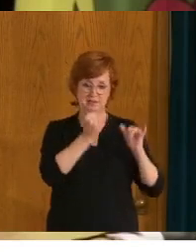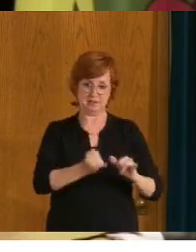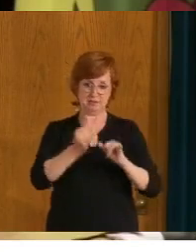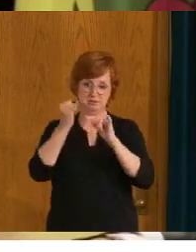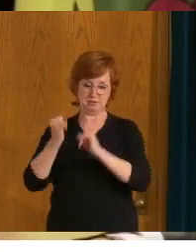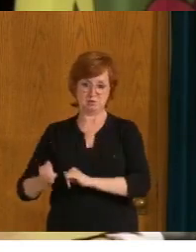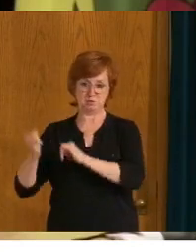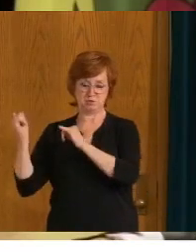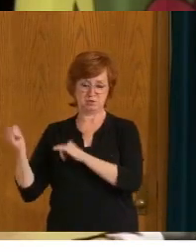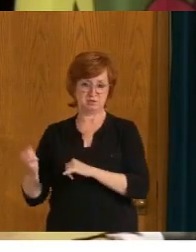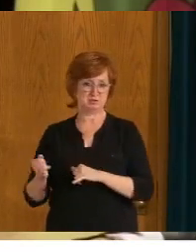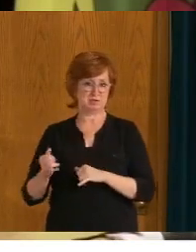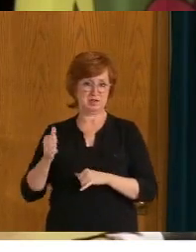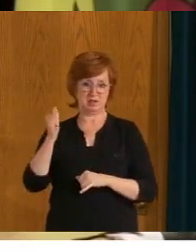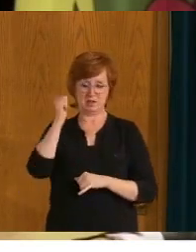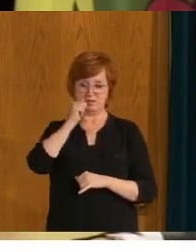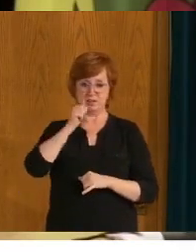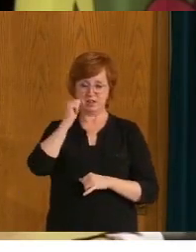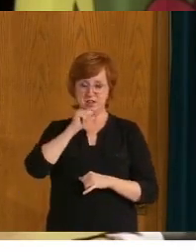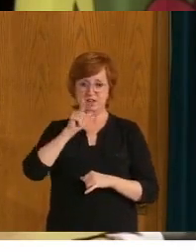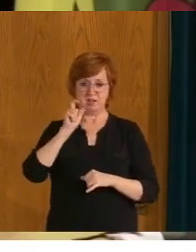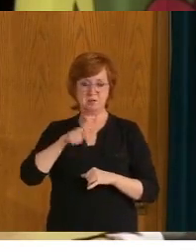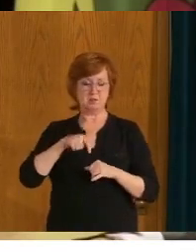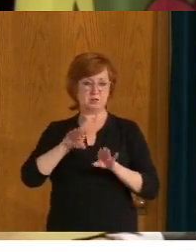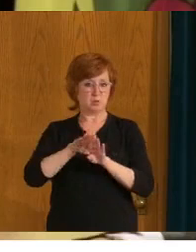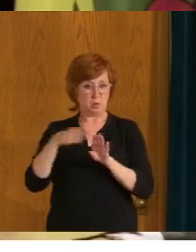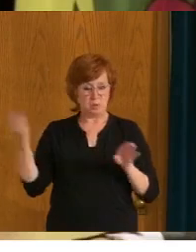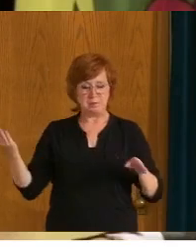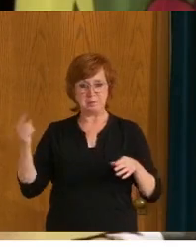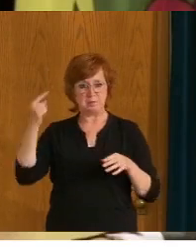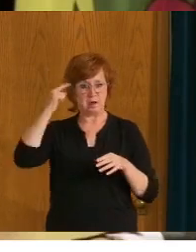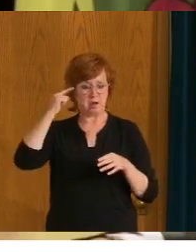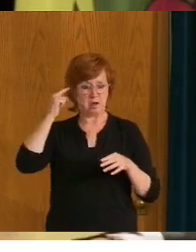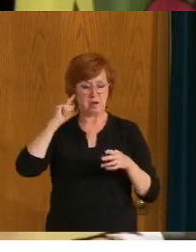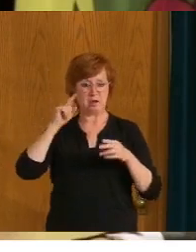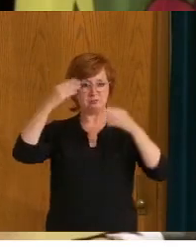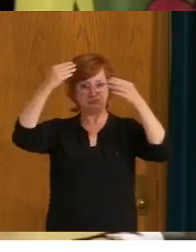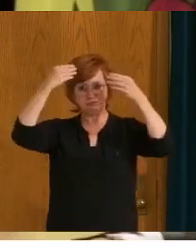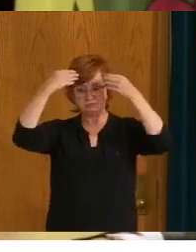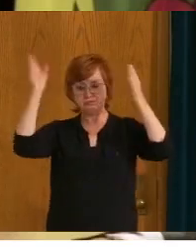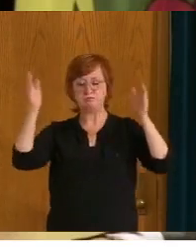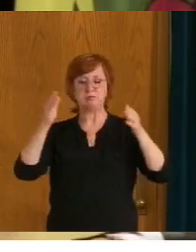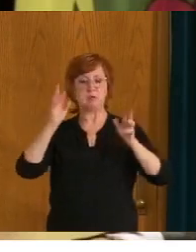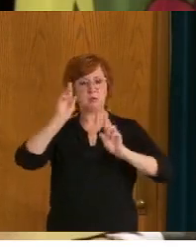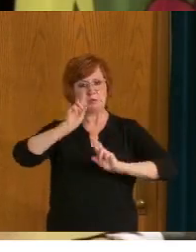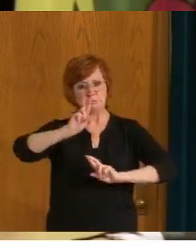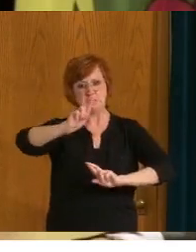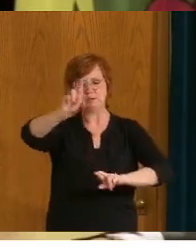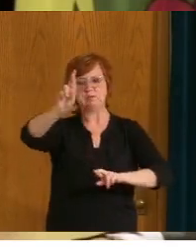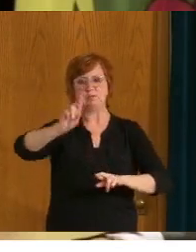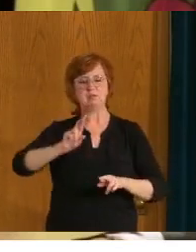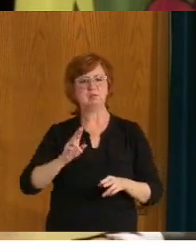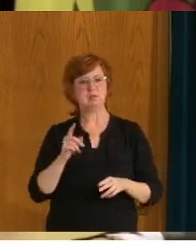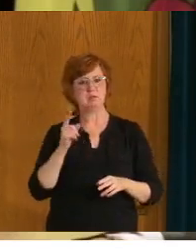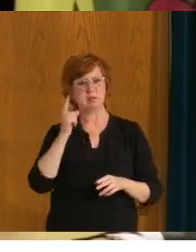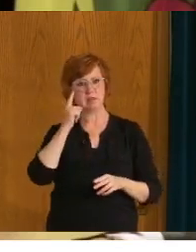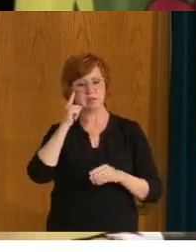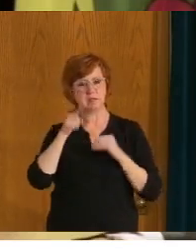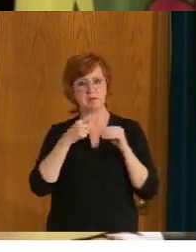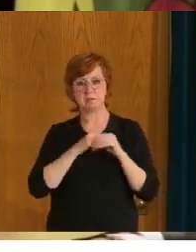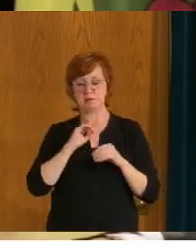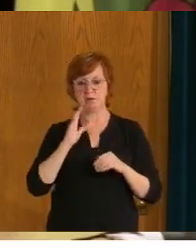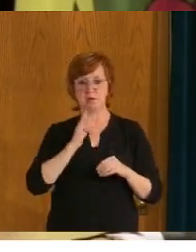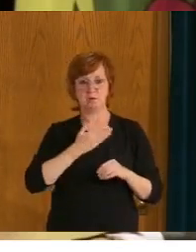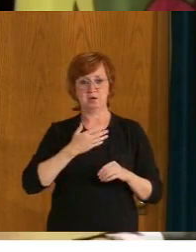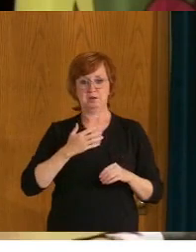um, you know, I, educating ourself, yes, on, what Canada's shared history is with our indigenous people